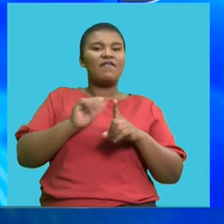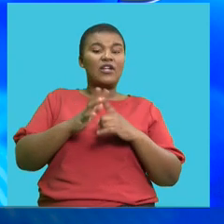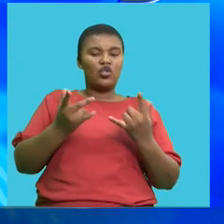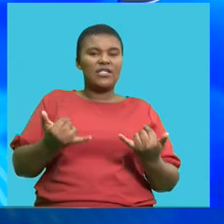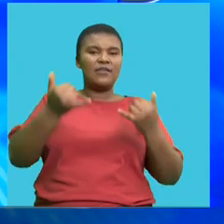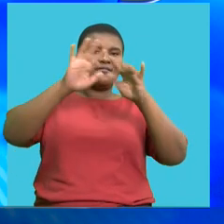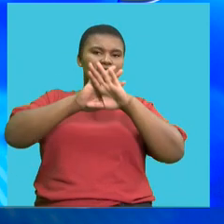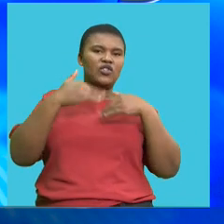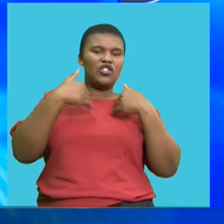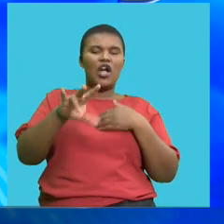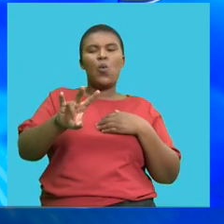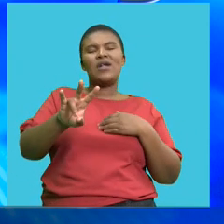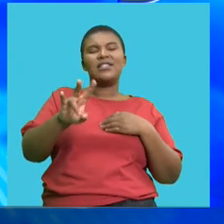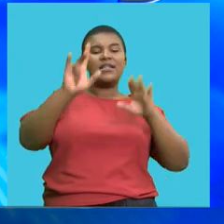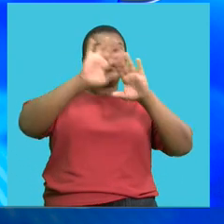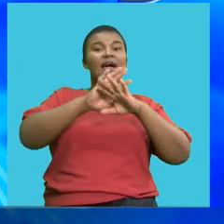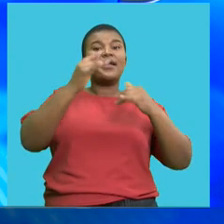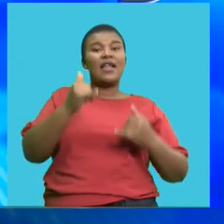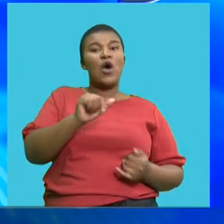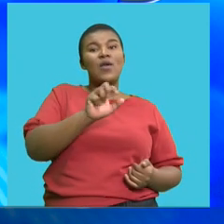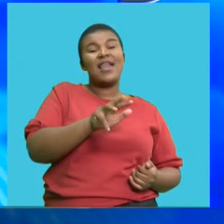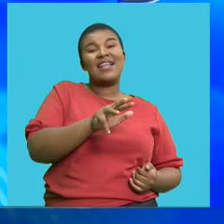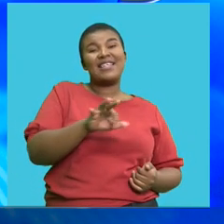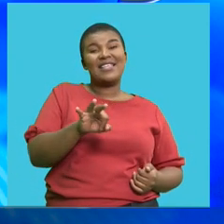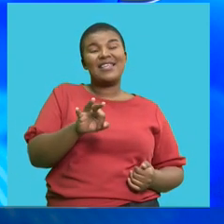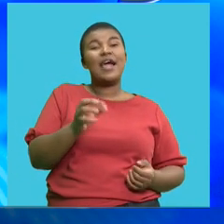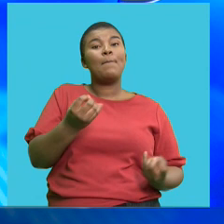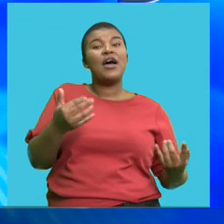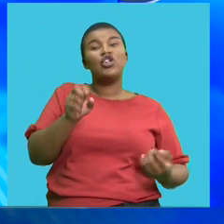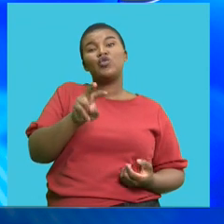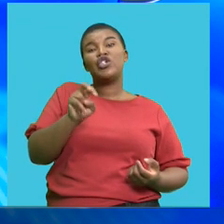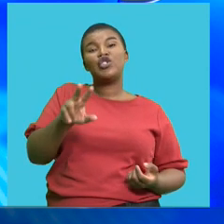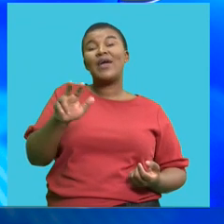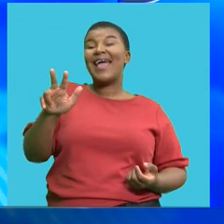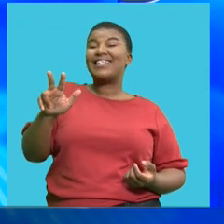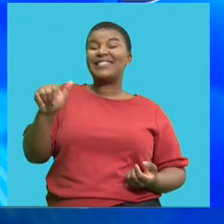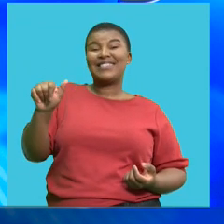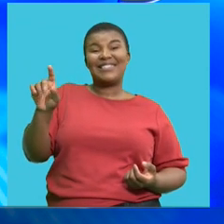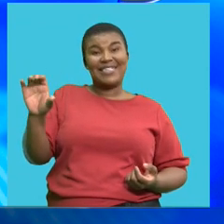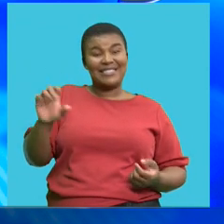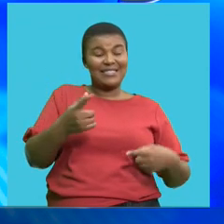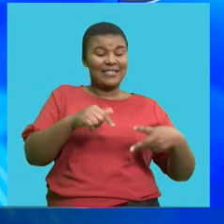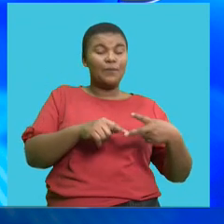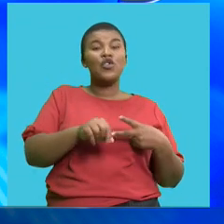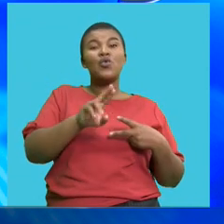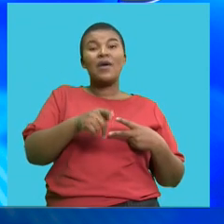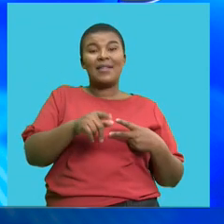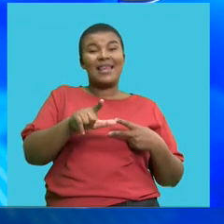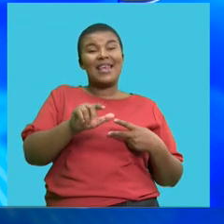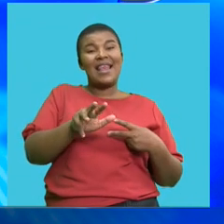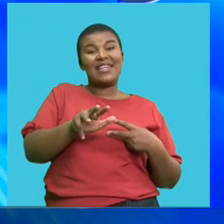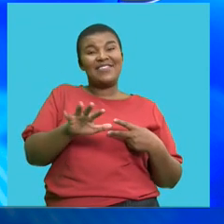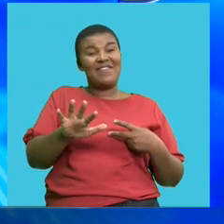inland unleaded petrol 93 will be priced at 22.86 while ulp 95